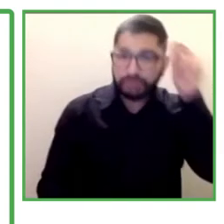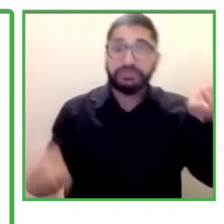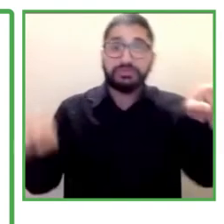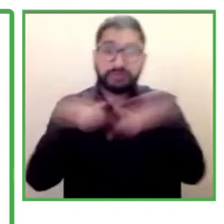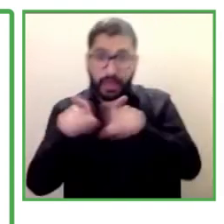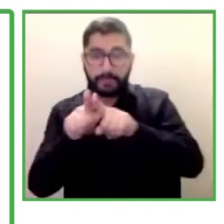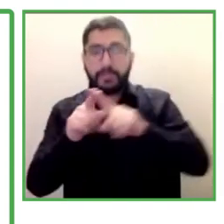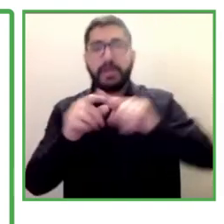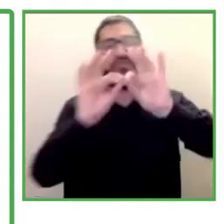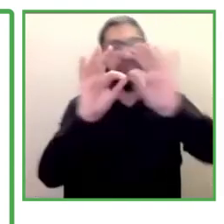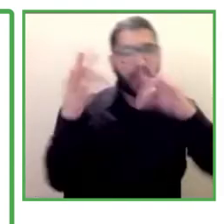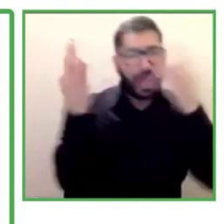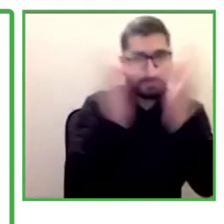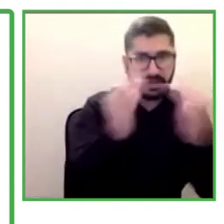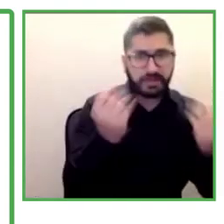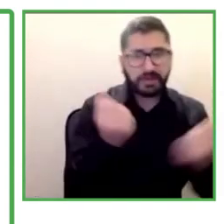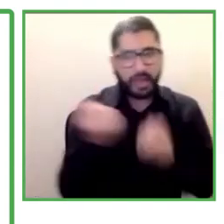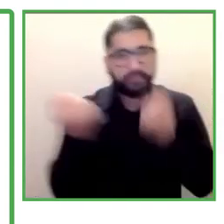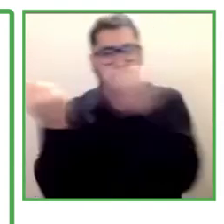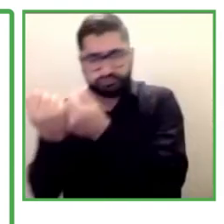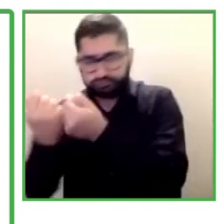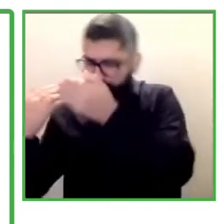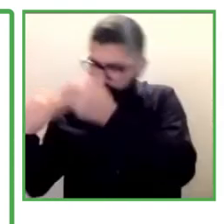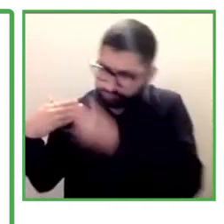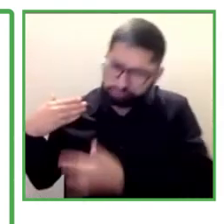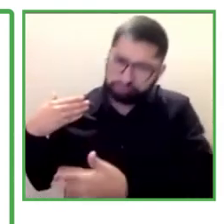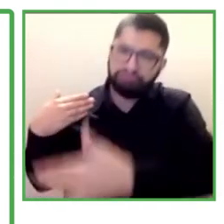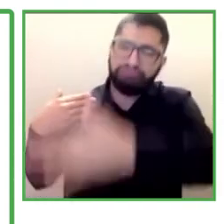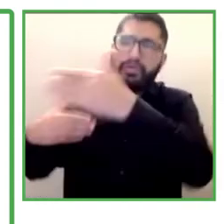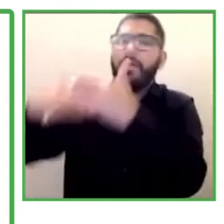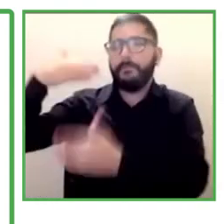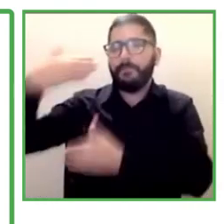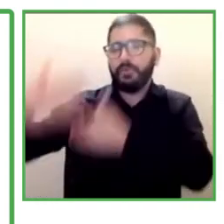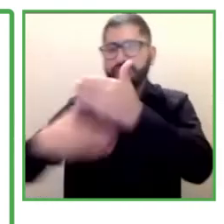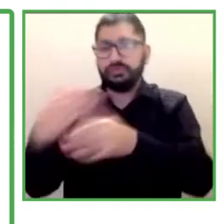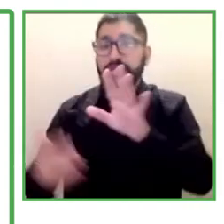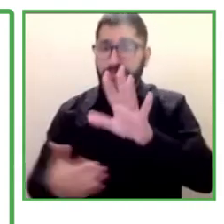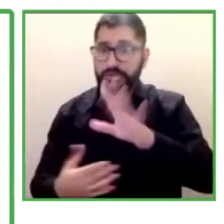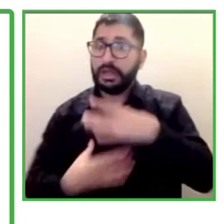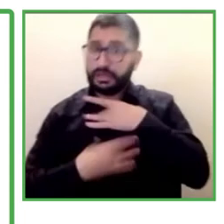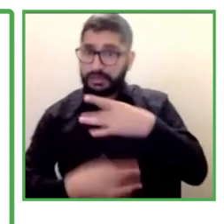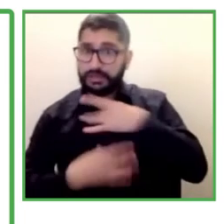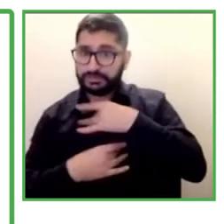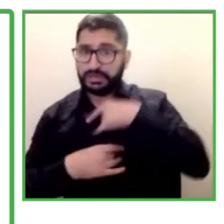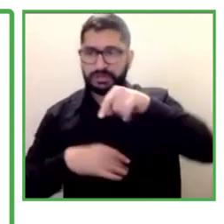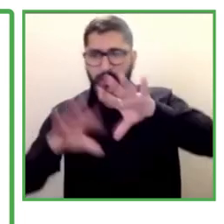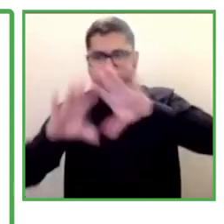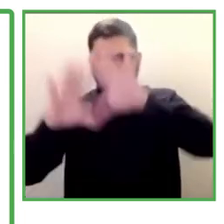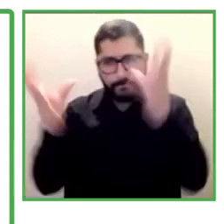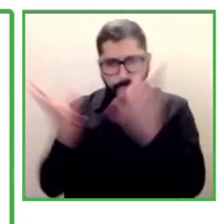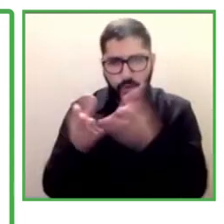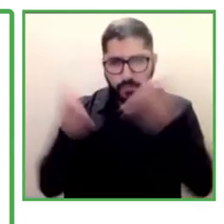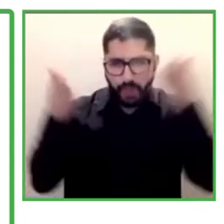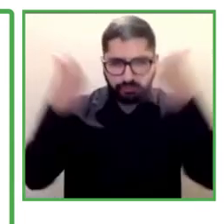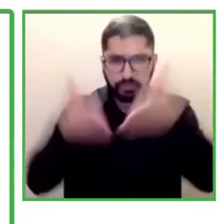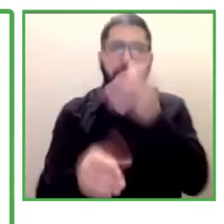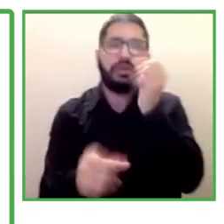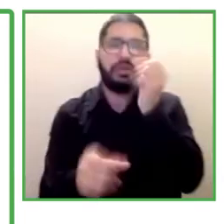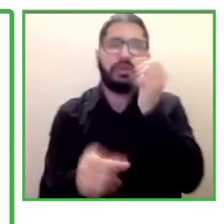and support for their families. And it's very interesting how in this way of access to employment,